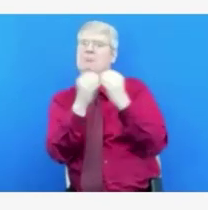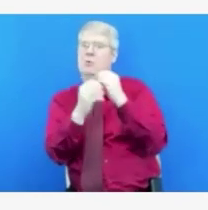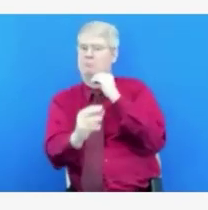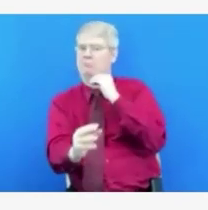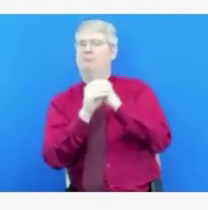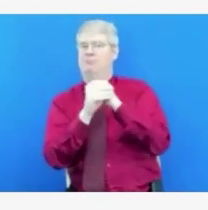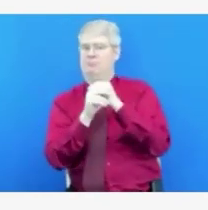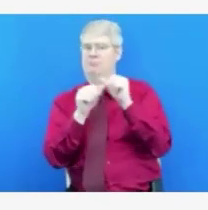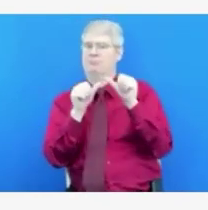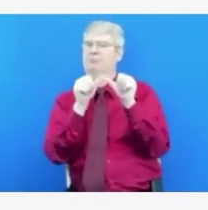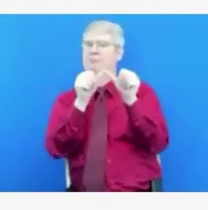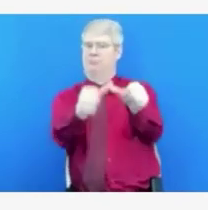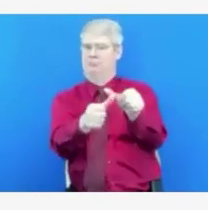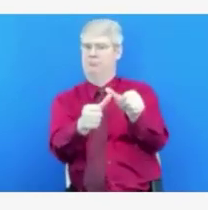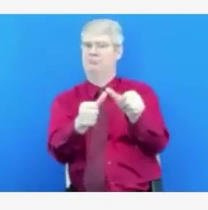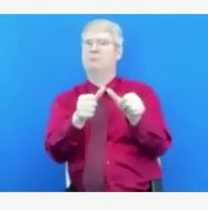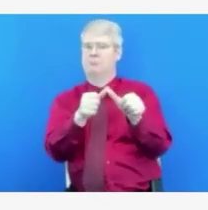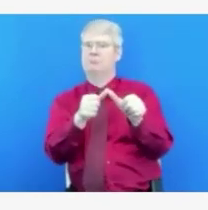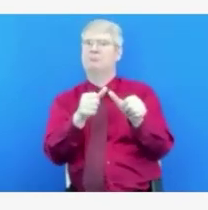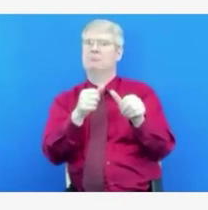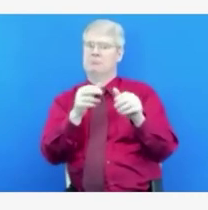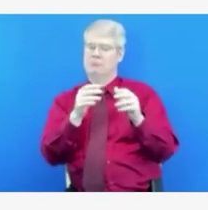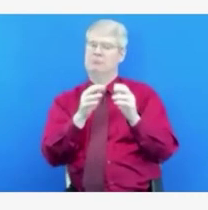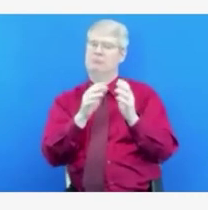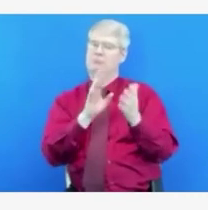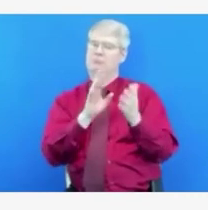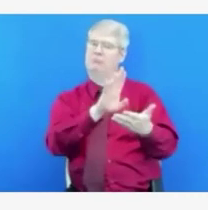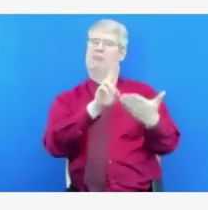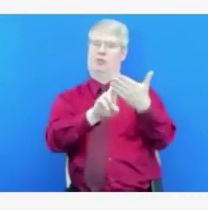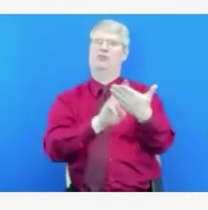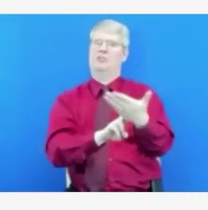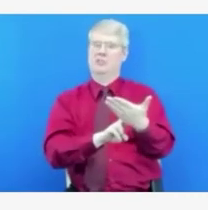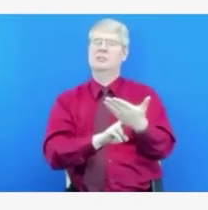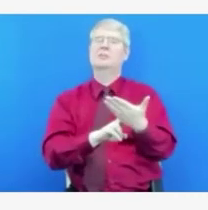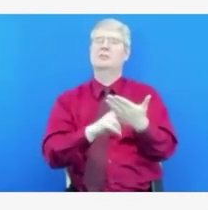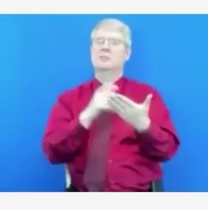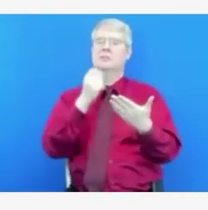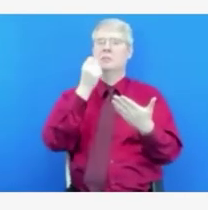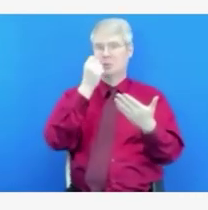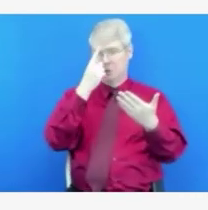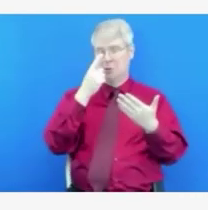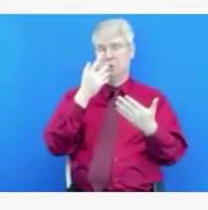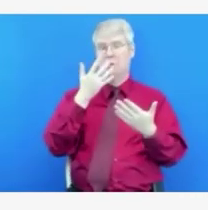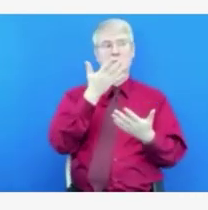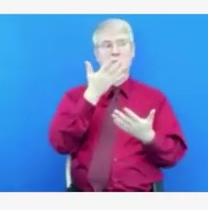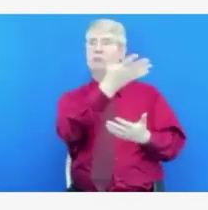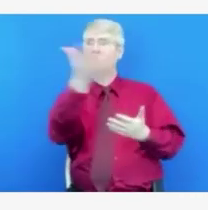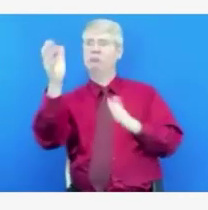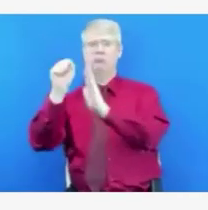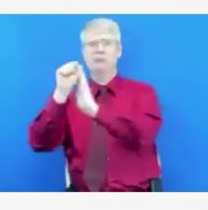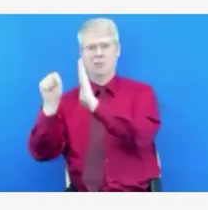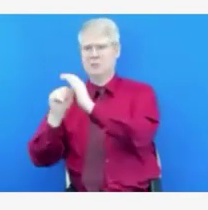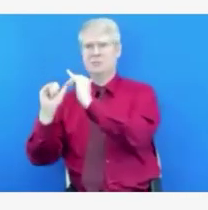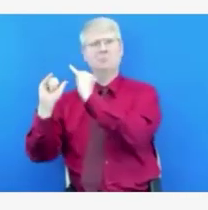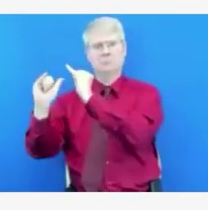So we do have some some restrictions that may start applying in the near future. I don't know exactly what those are yet, but we have to be cautious